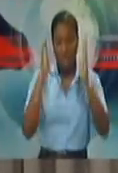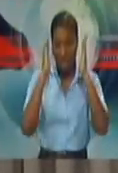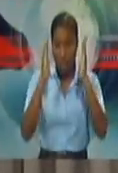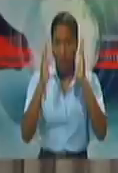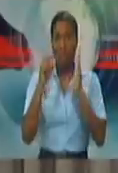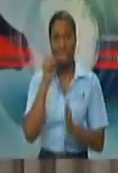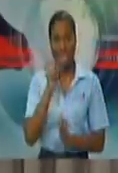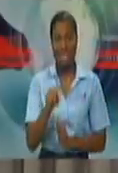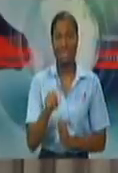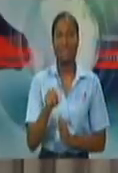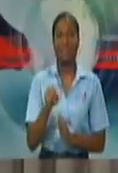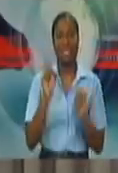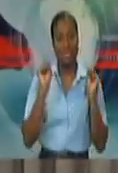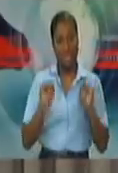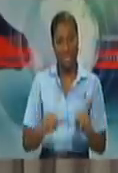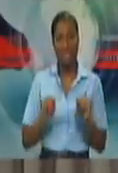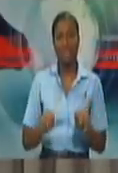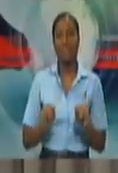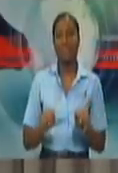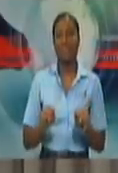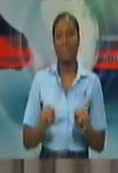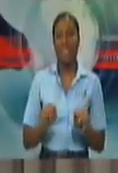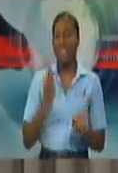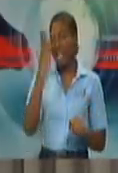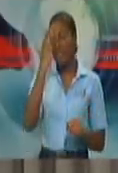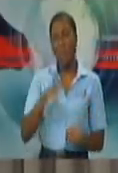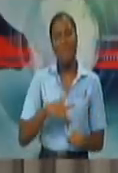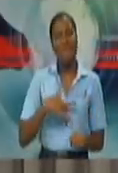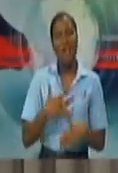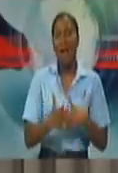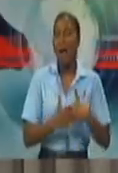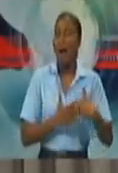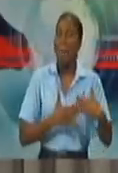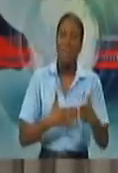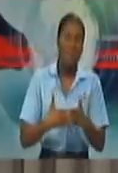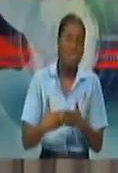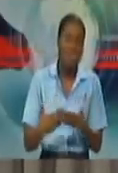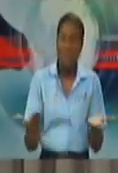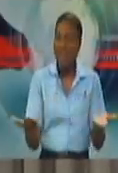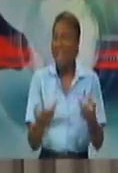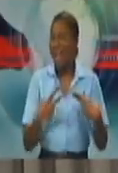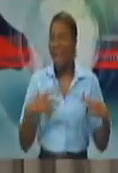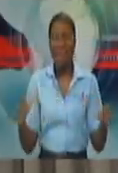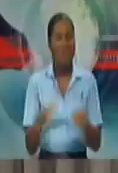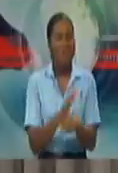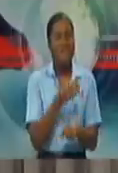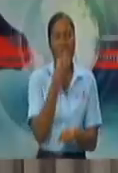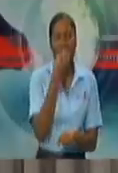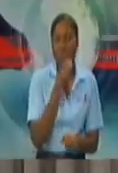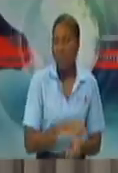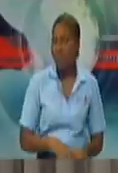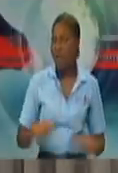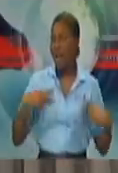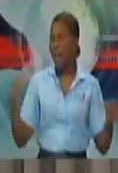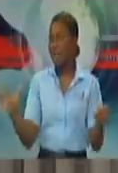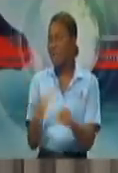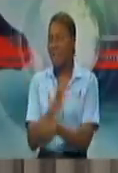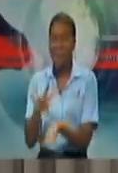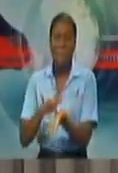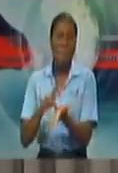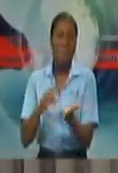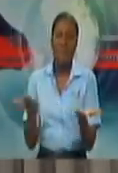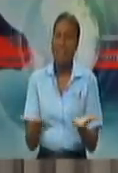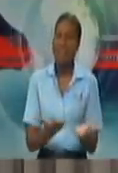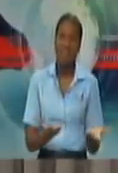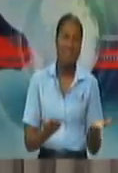yes, and this is why we feel so comfortable that there is food security in this country. And this is apart from the security that we